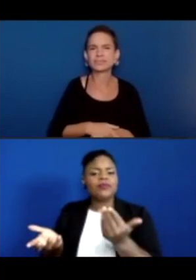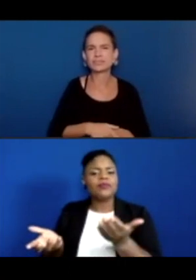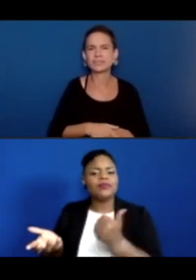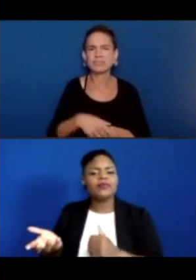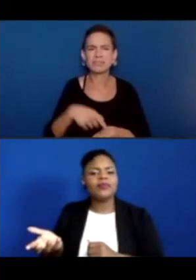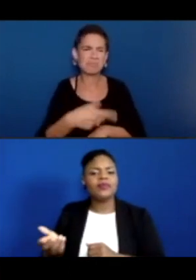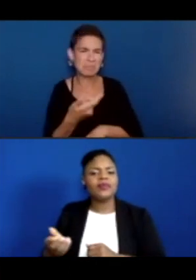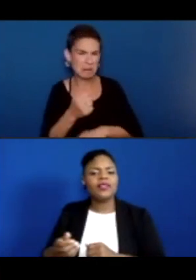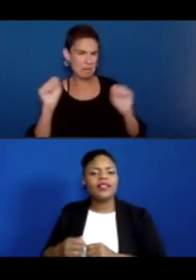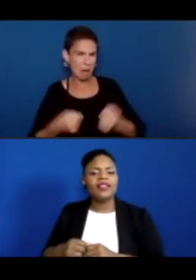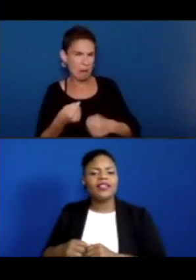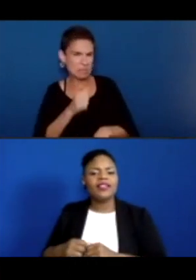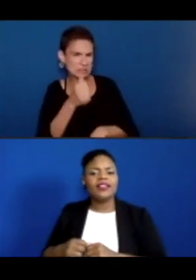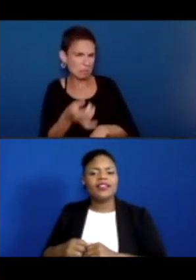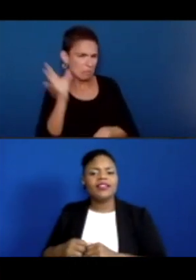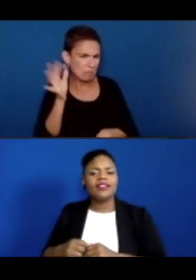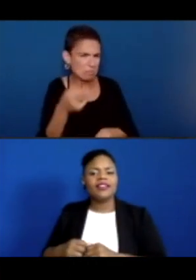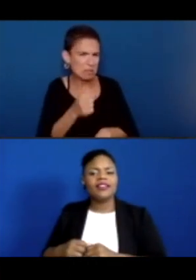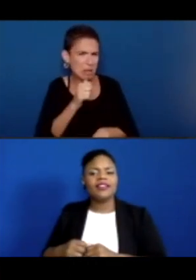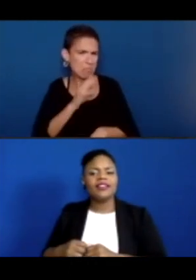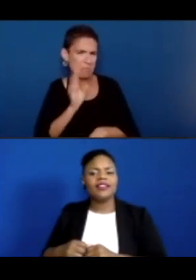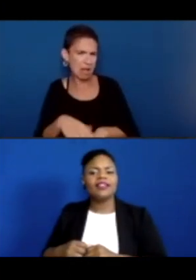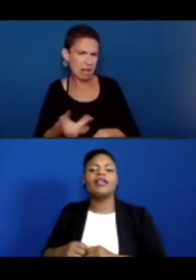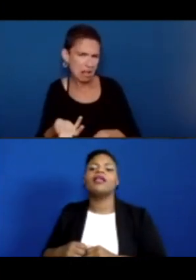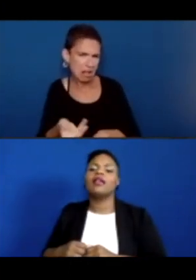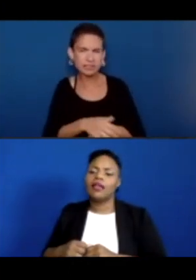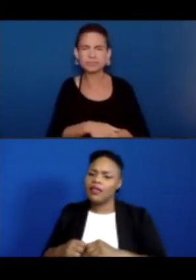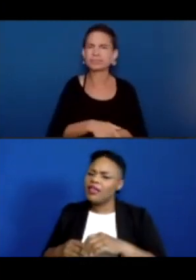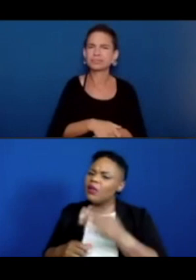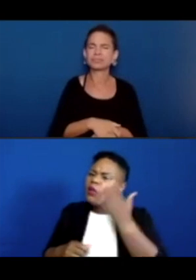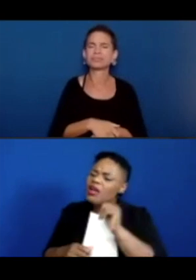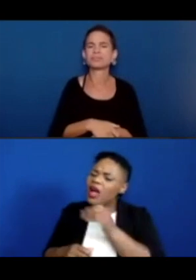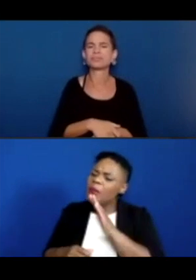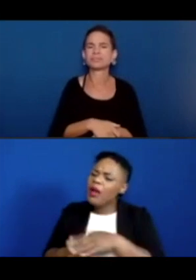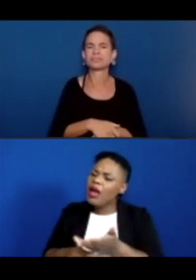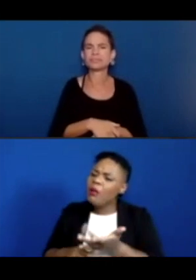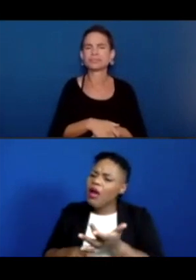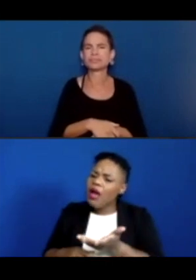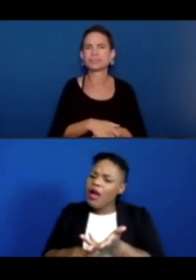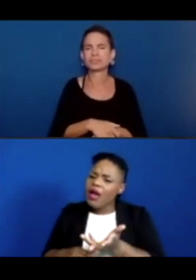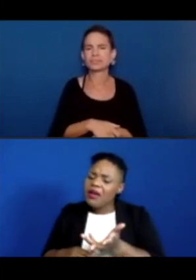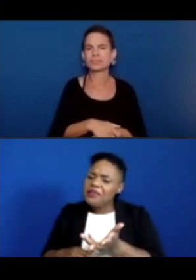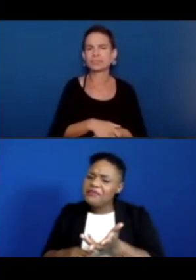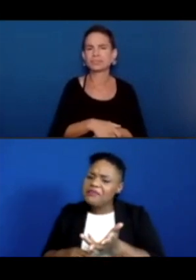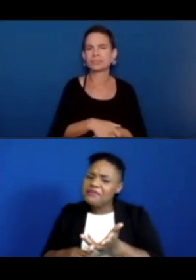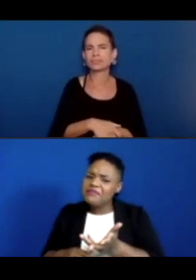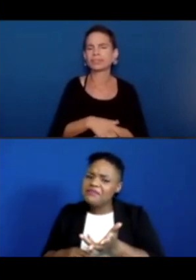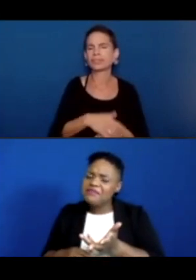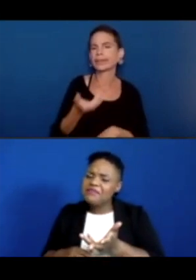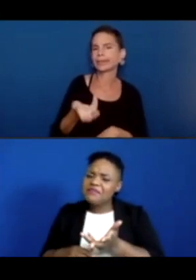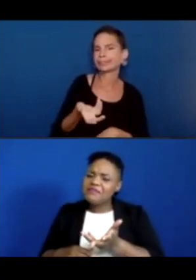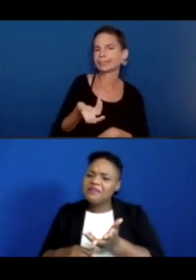It's not that cold. Why do you think it's not that cold? Well, it is cold. Well, why do you think it's not that cold?